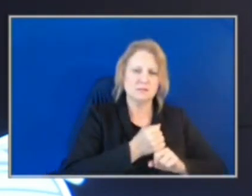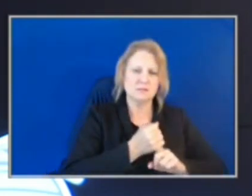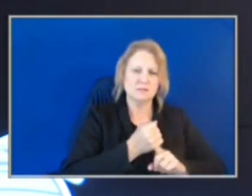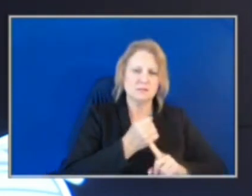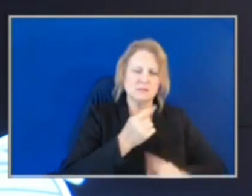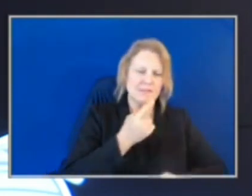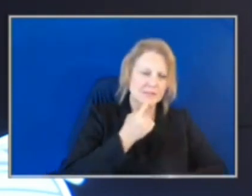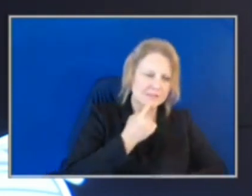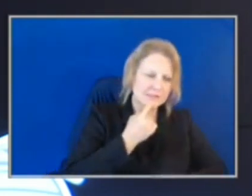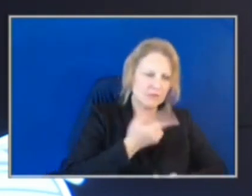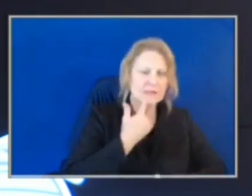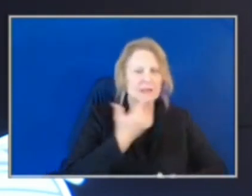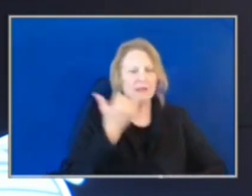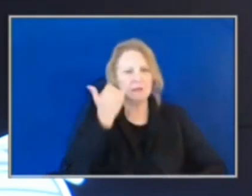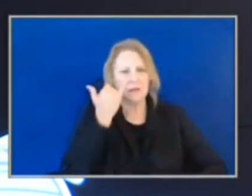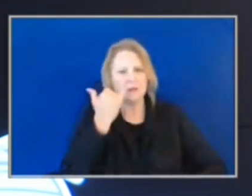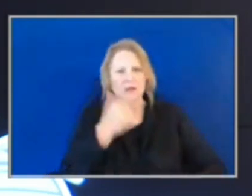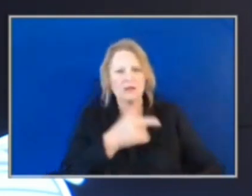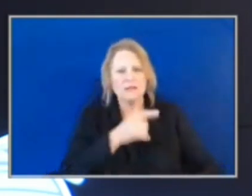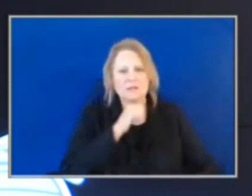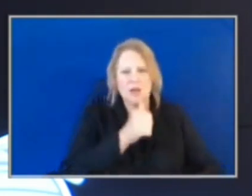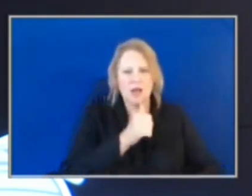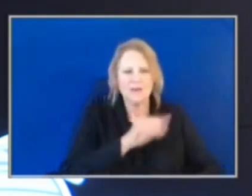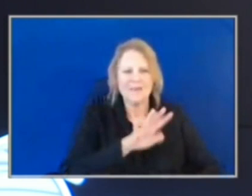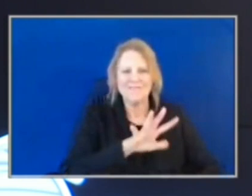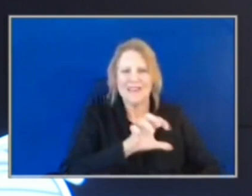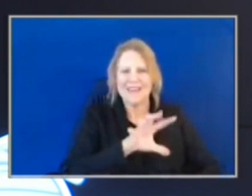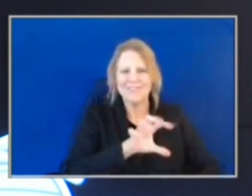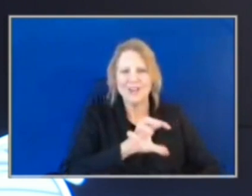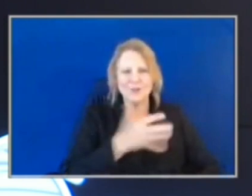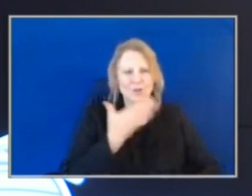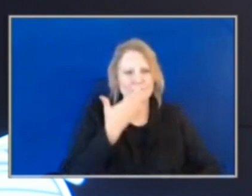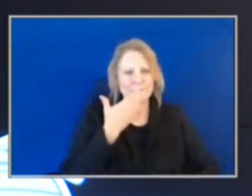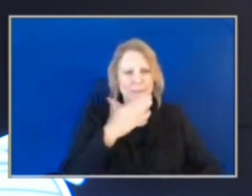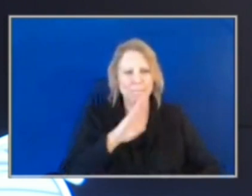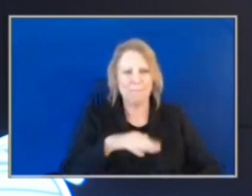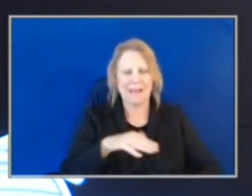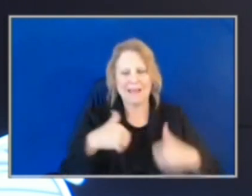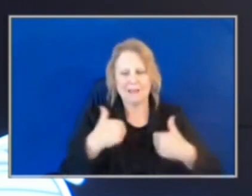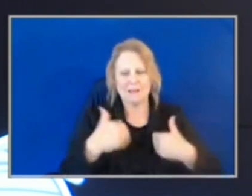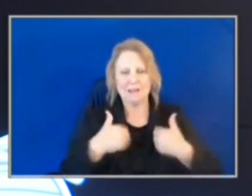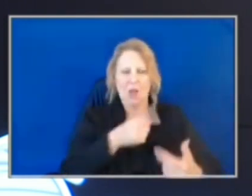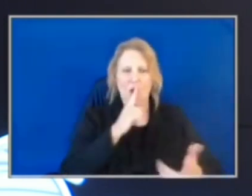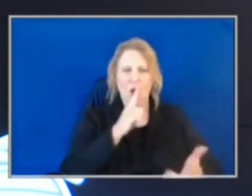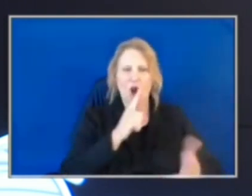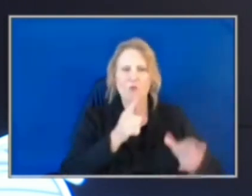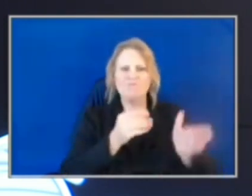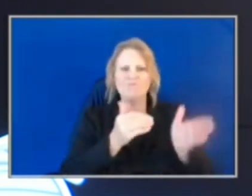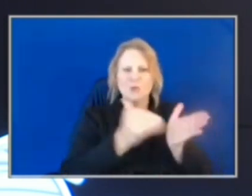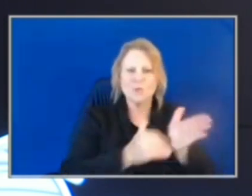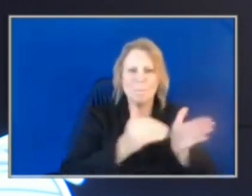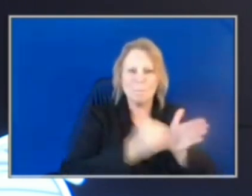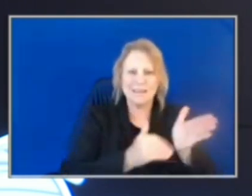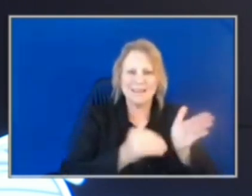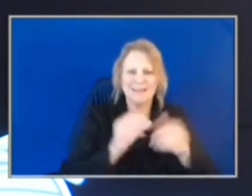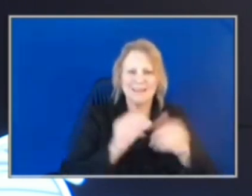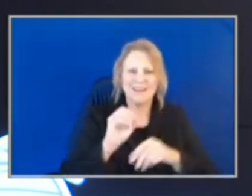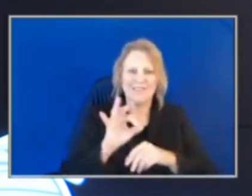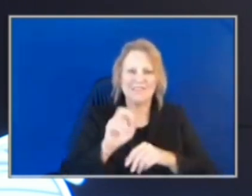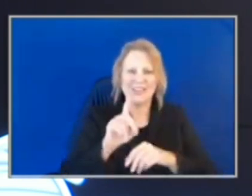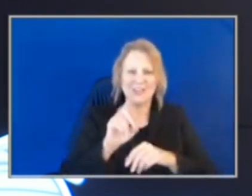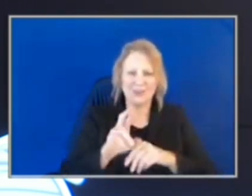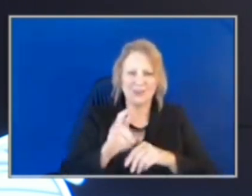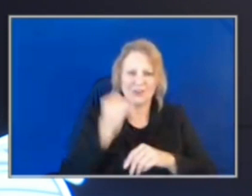juveniles. It's not 500 bad juveniles. A lot of those are repeat offenders. If we can change just a few, we could probably list